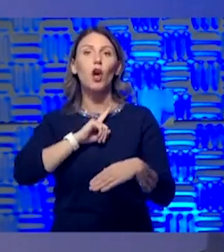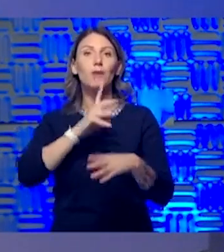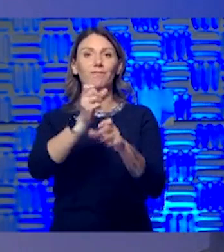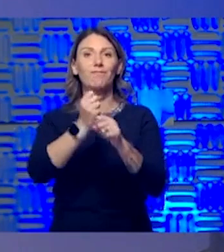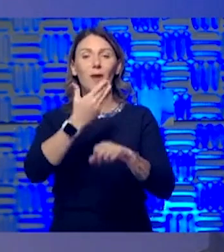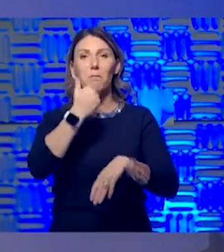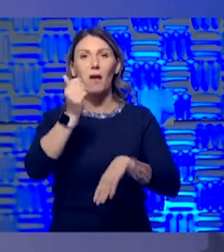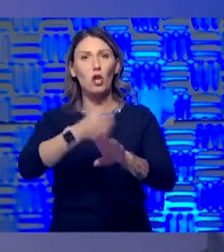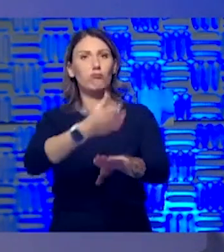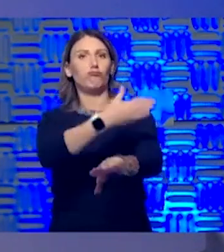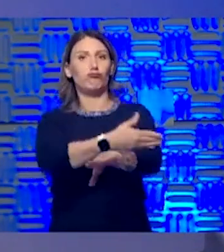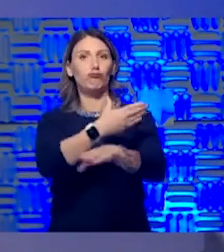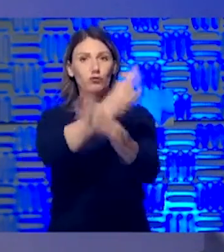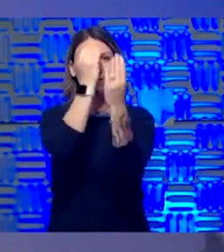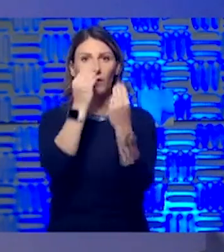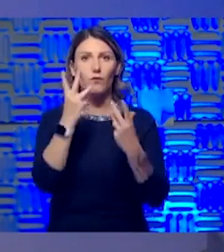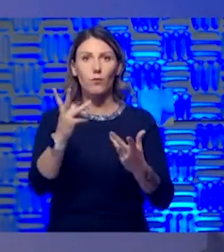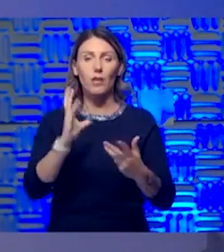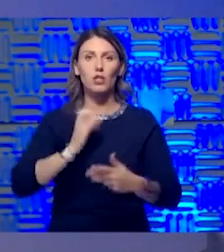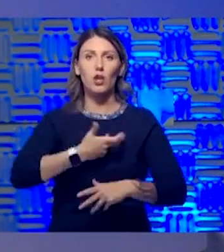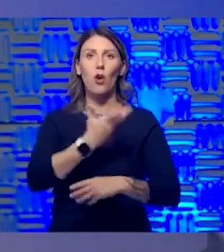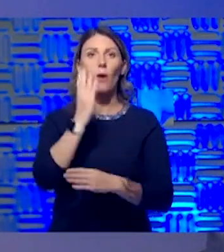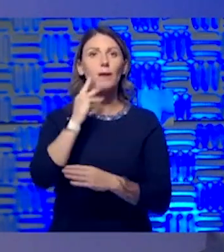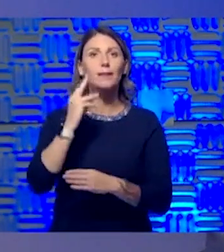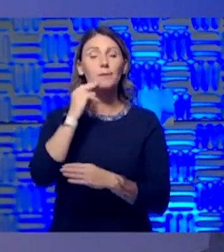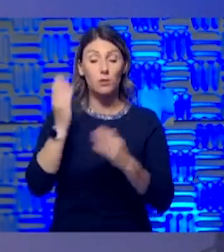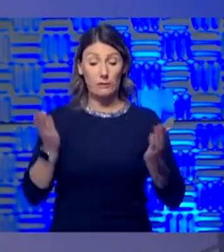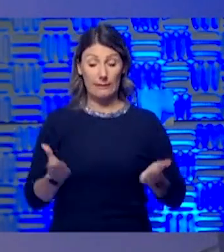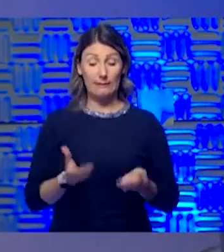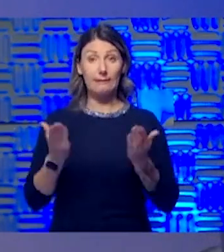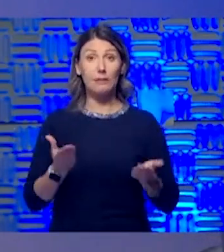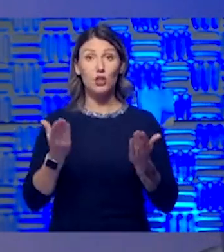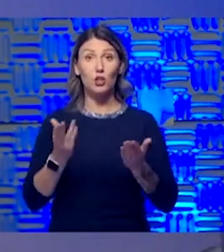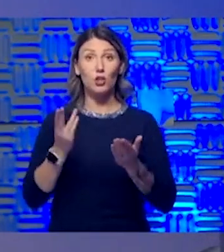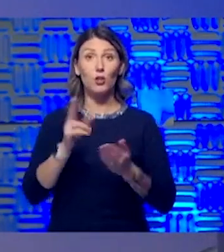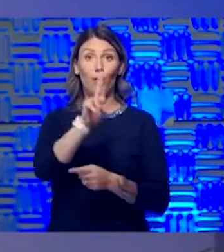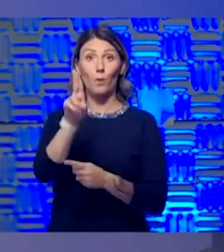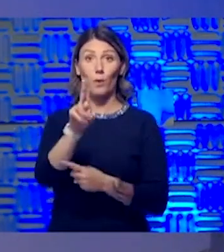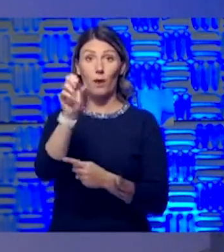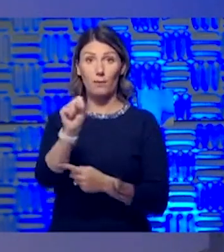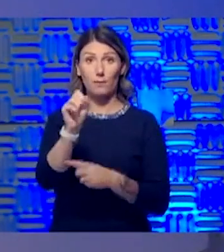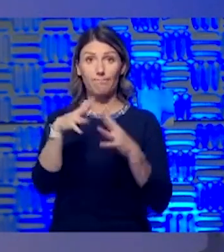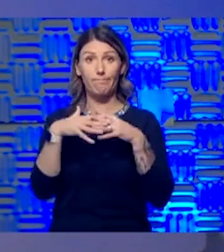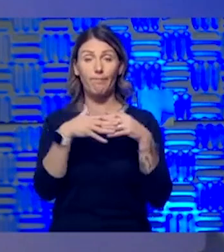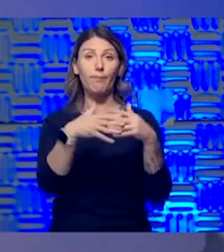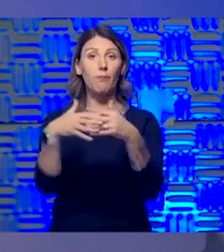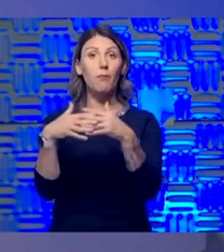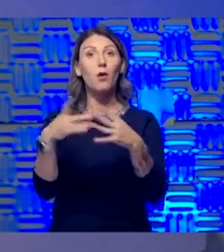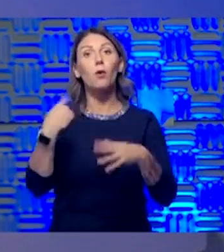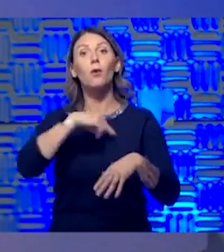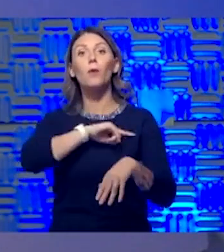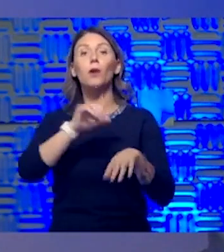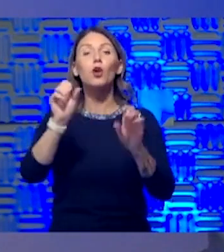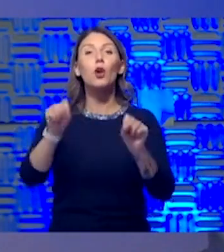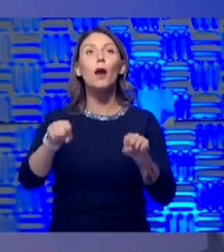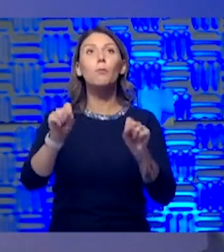And we, in our experience here in the United States, we are able to